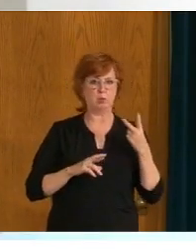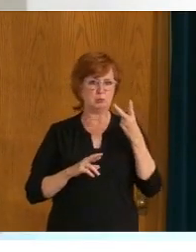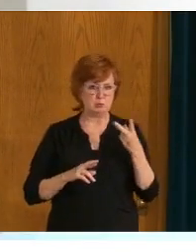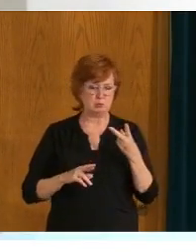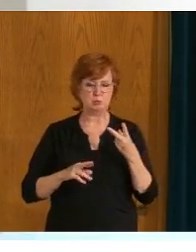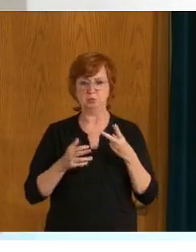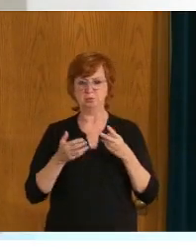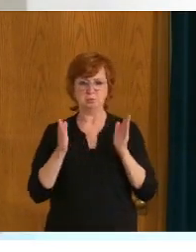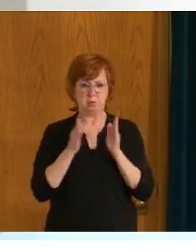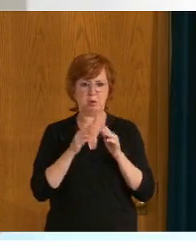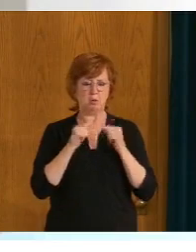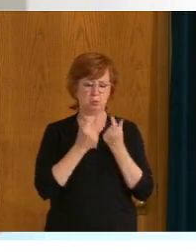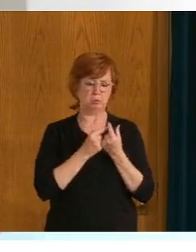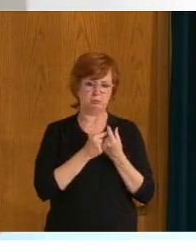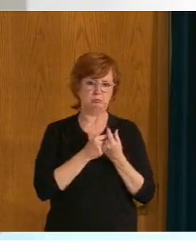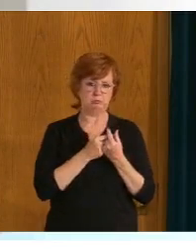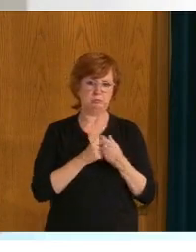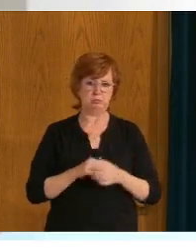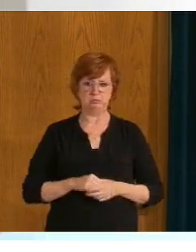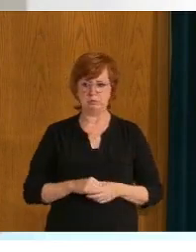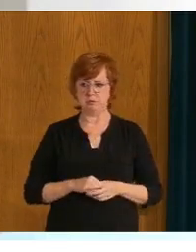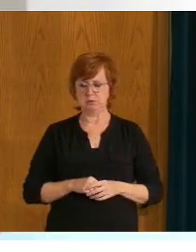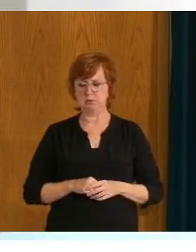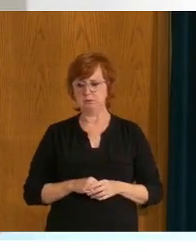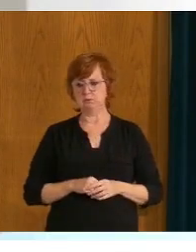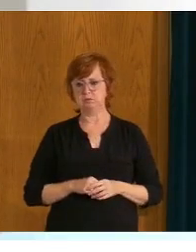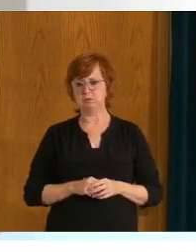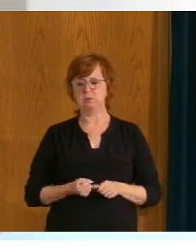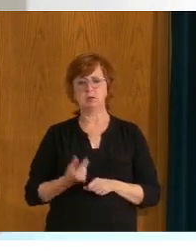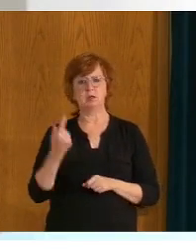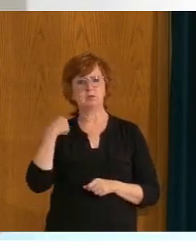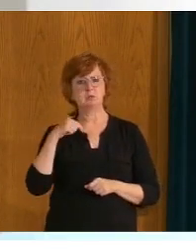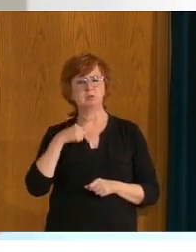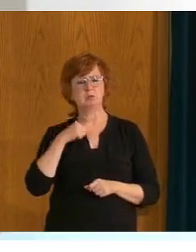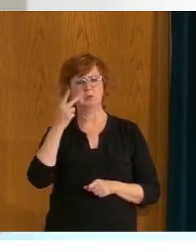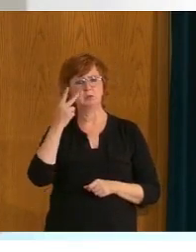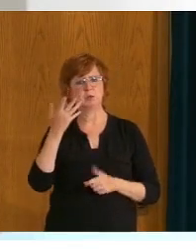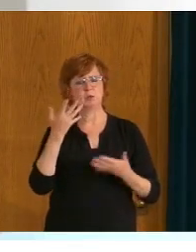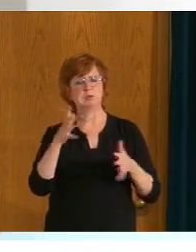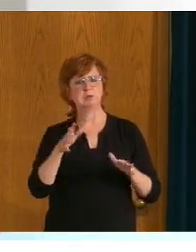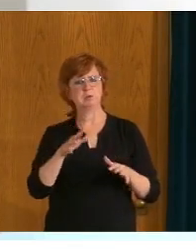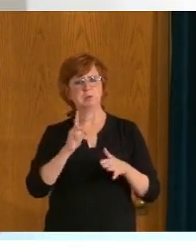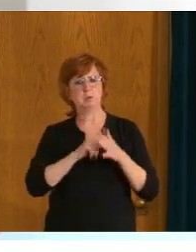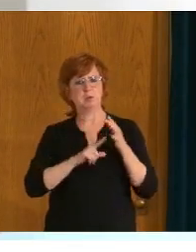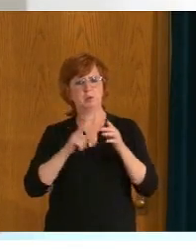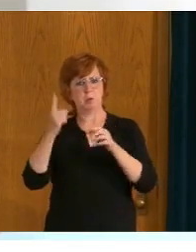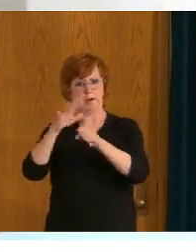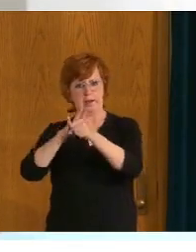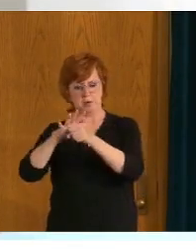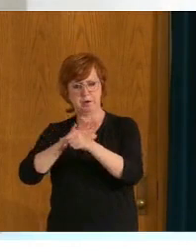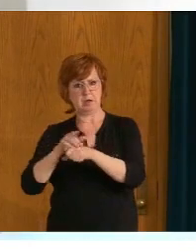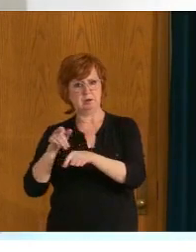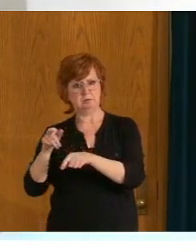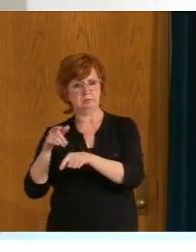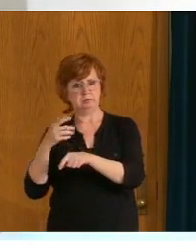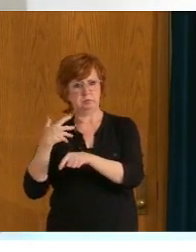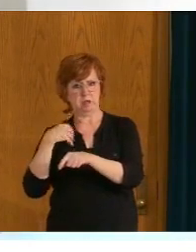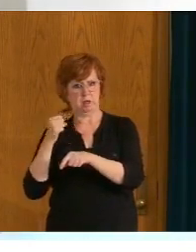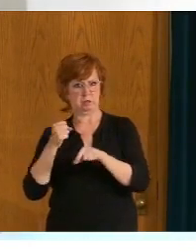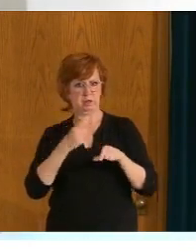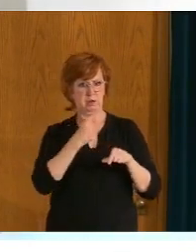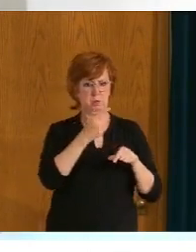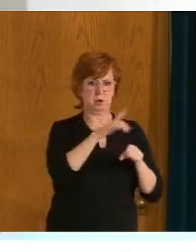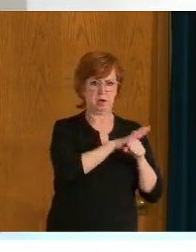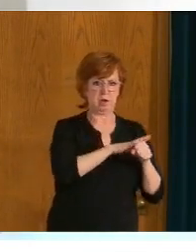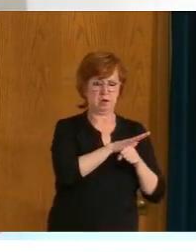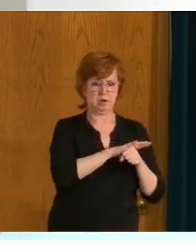a lot of these, um, other clinical diseases go around, which, you know, uh, and that again reminds us if we are unwell with any respiratory